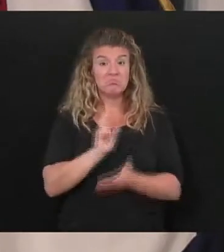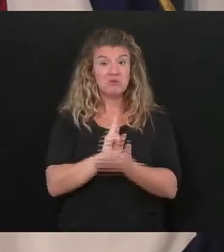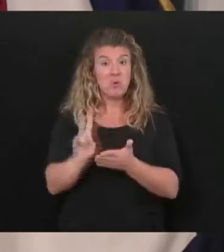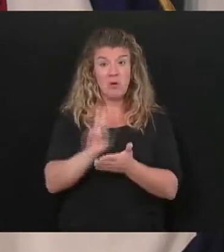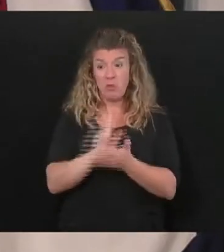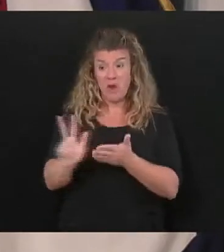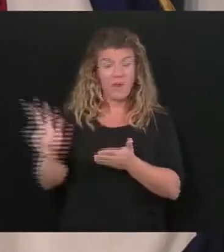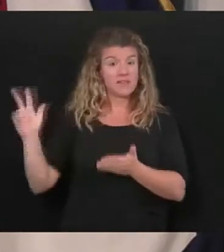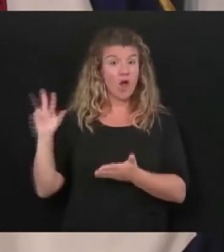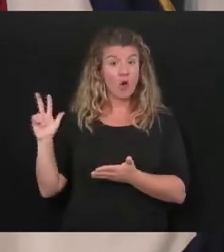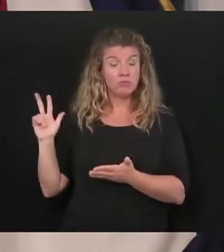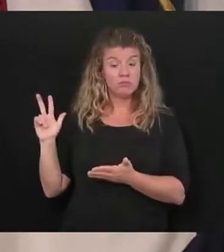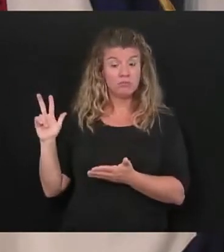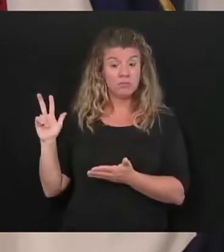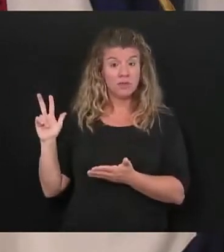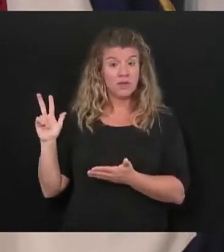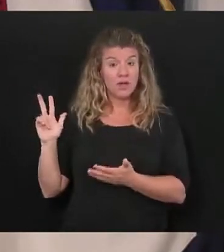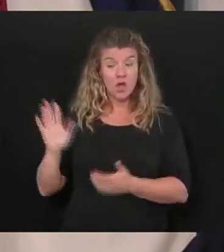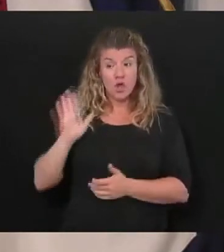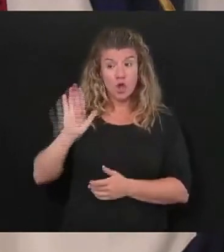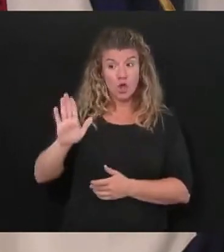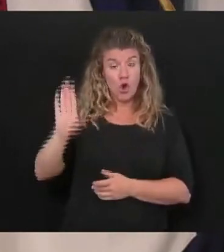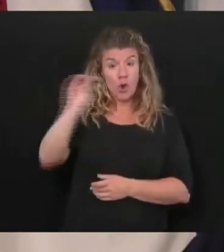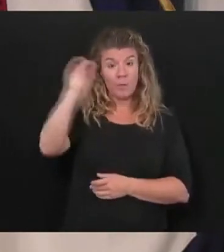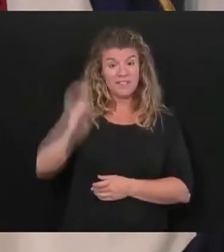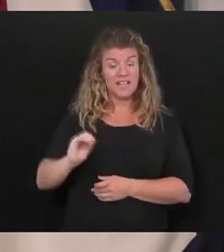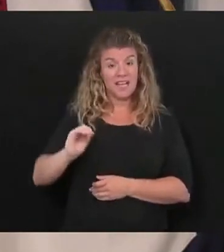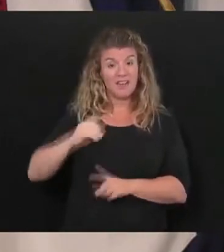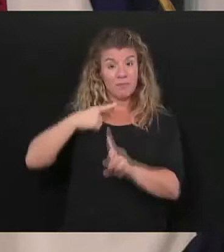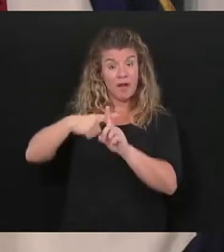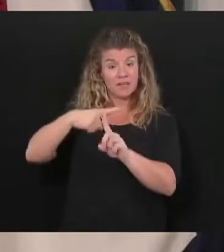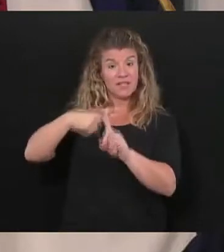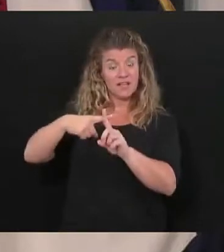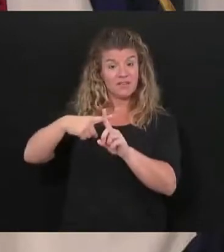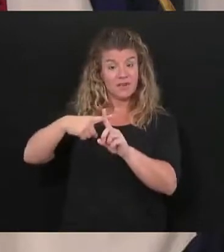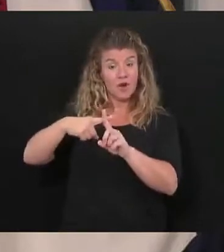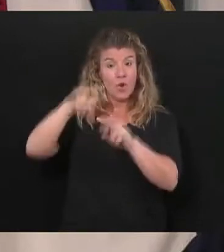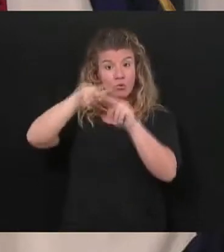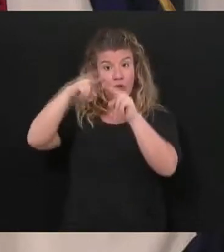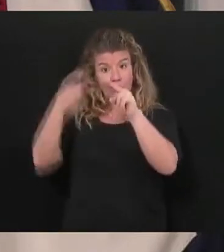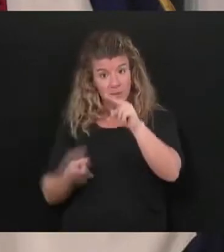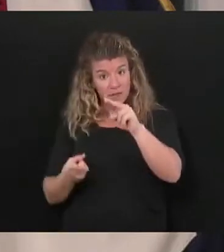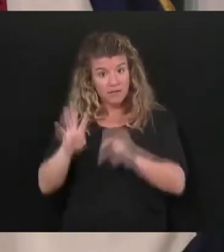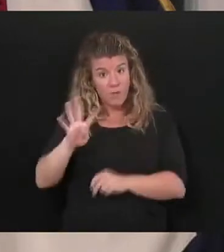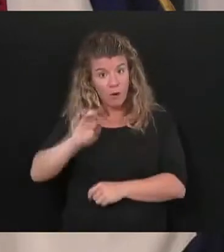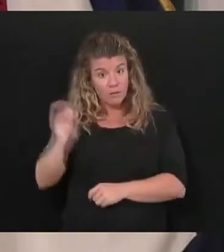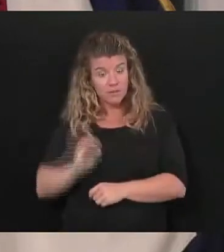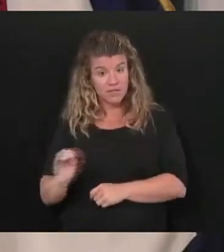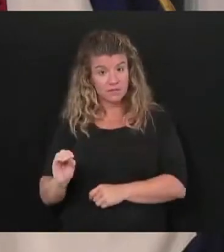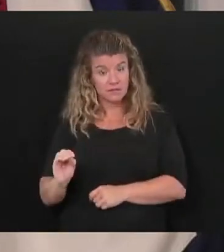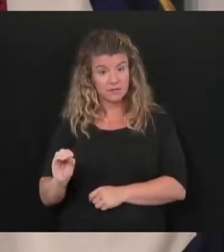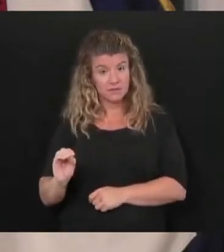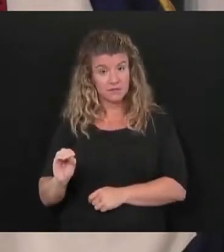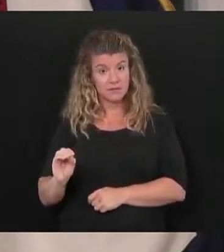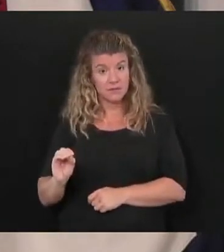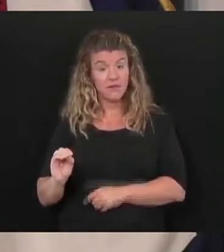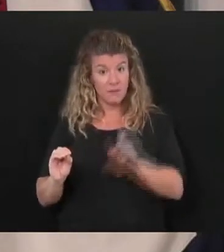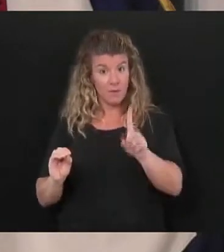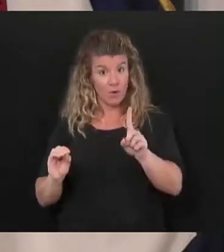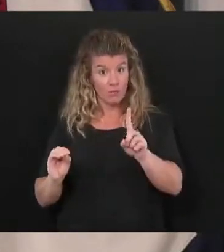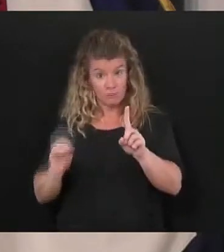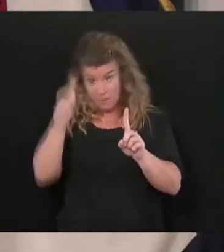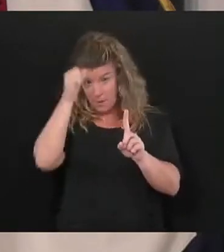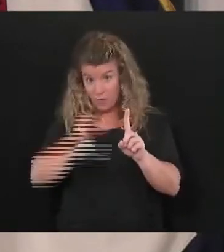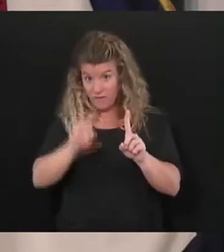your percent of positive dropped into the four percent level remember that number